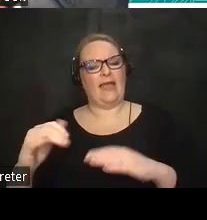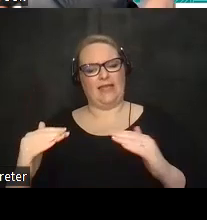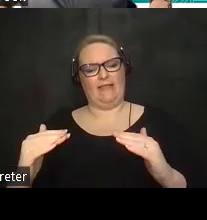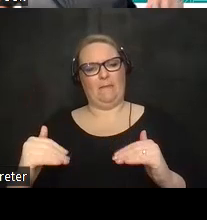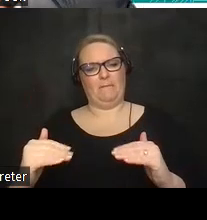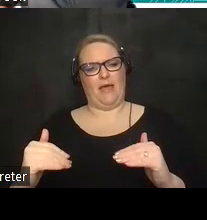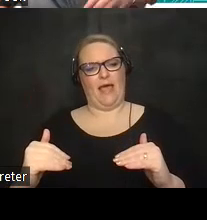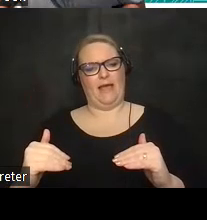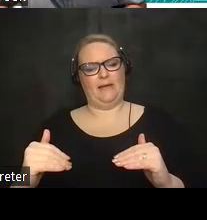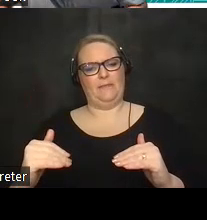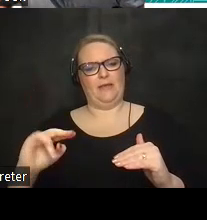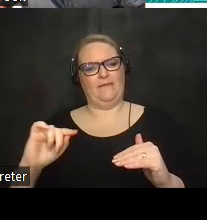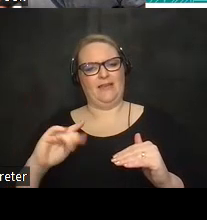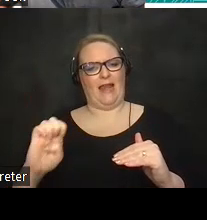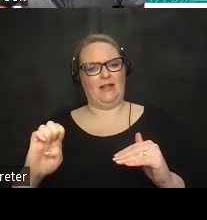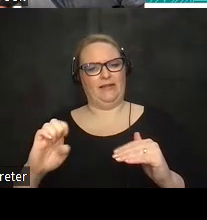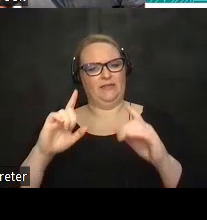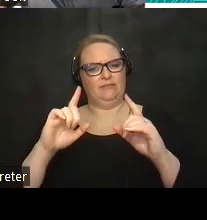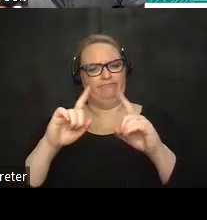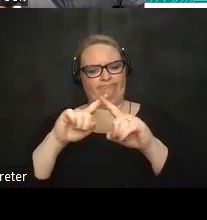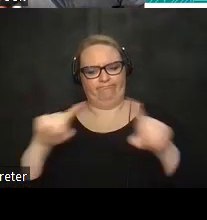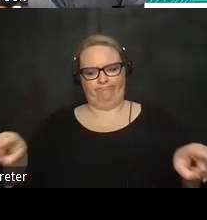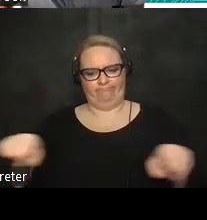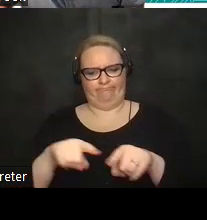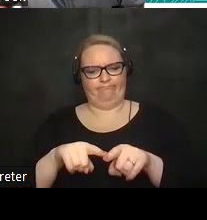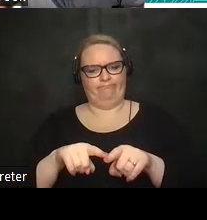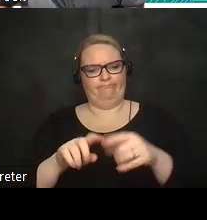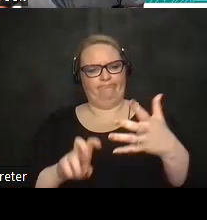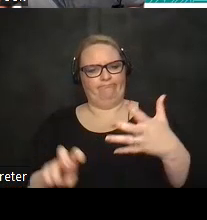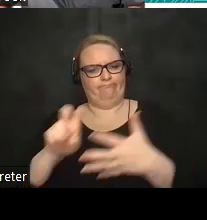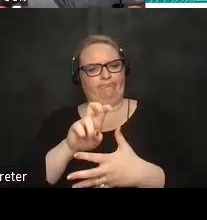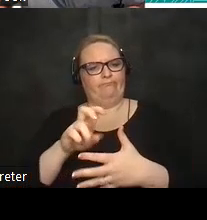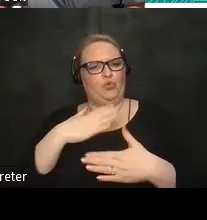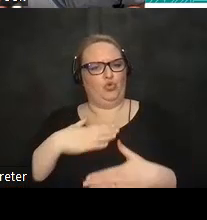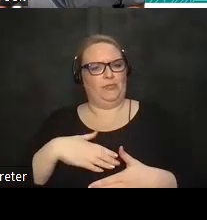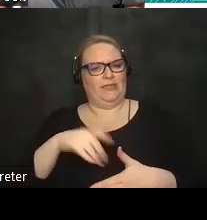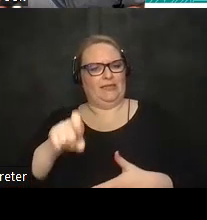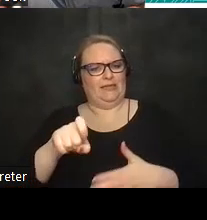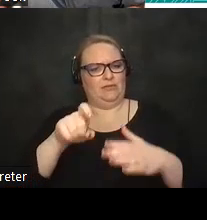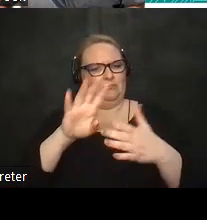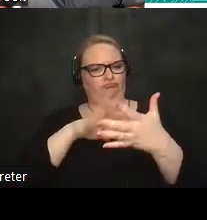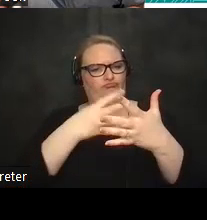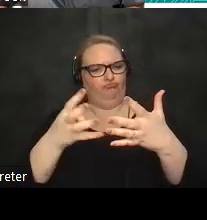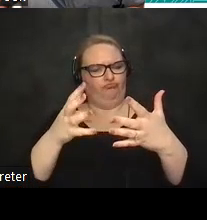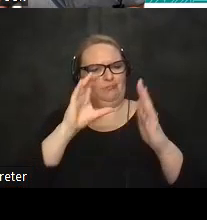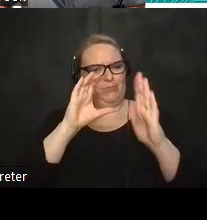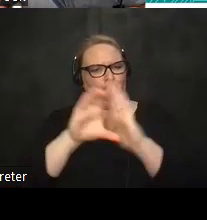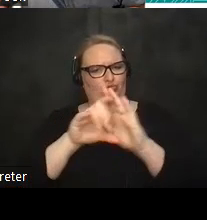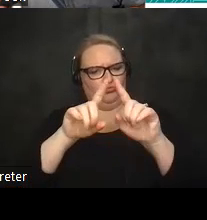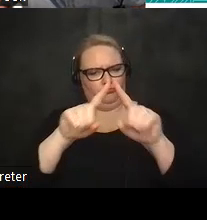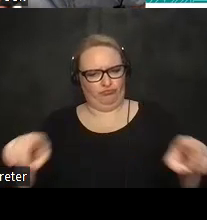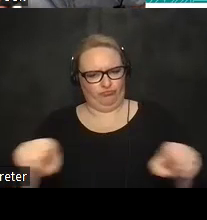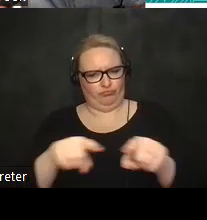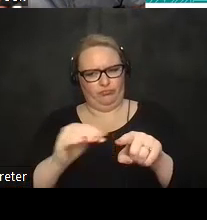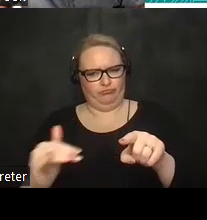natalie's uh chart of of human needs the original project